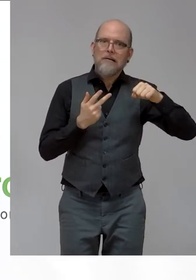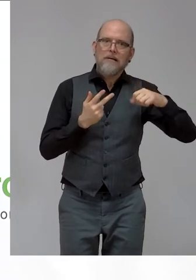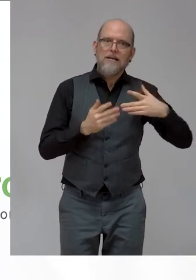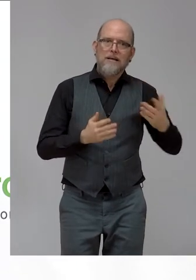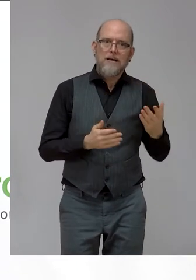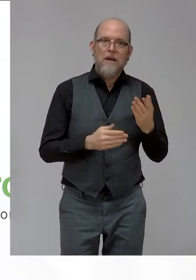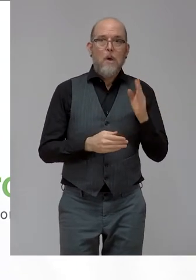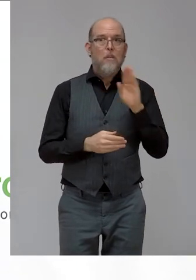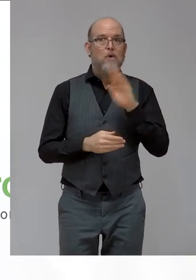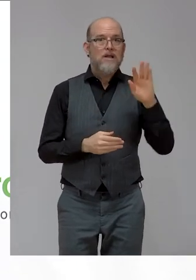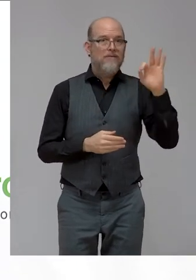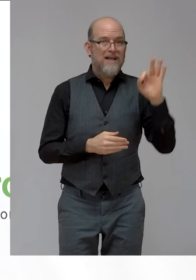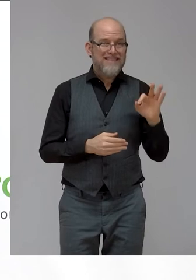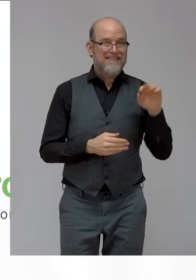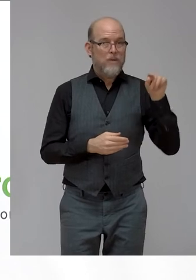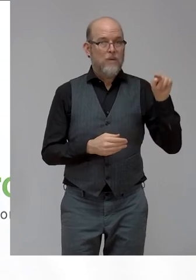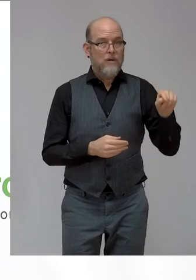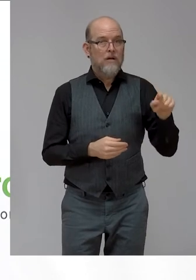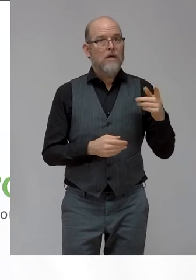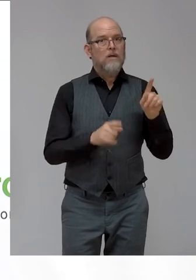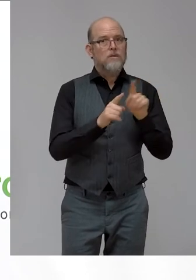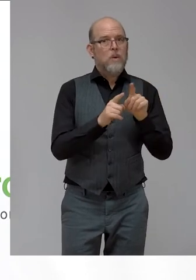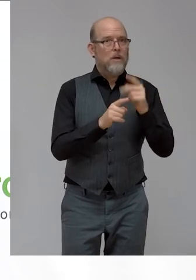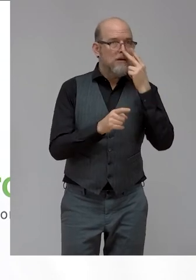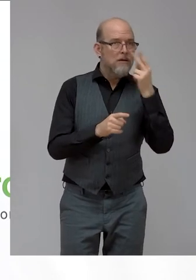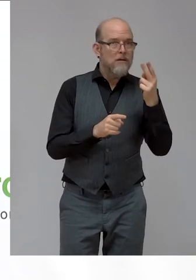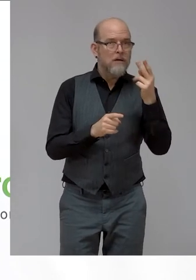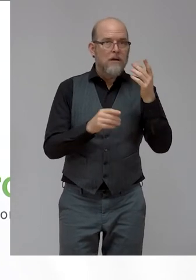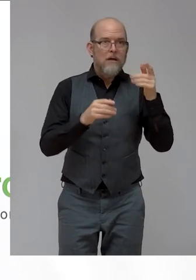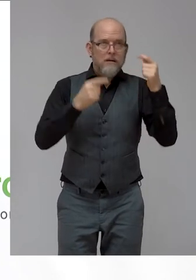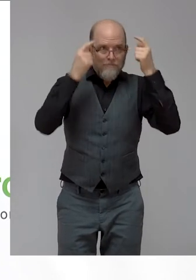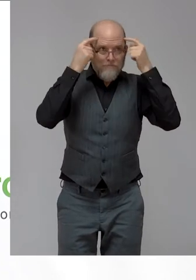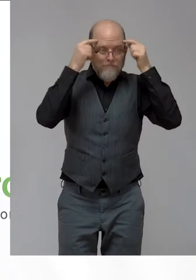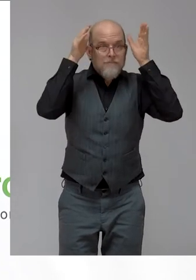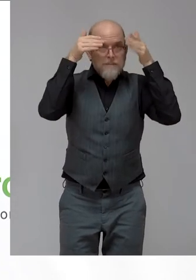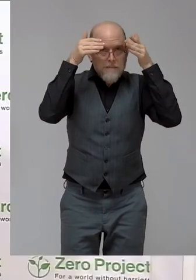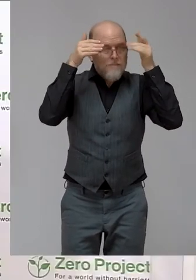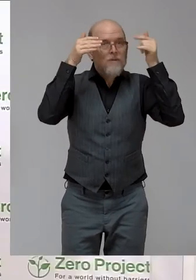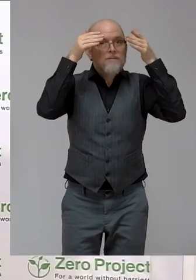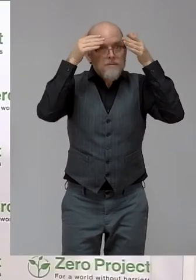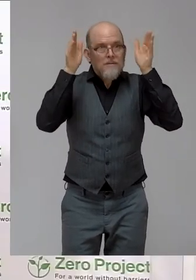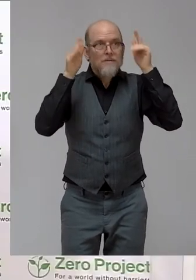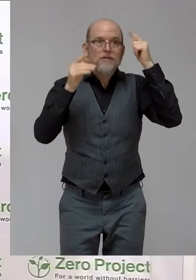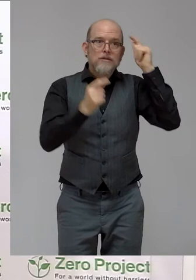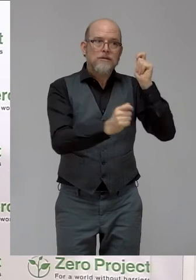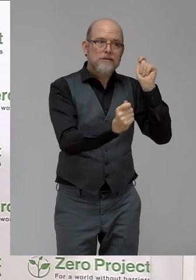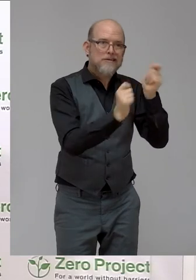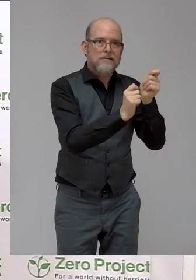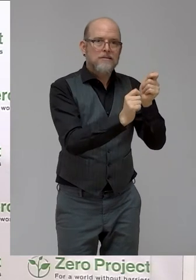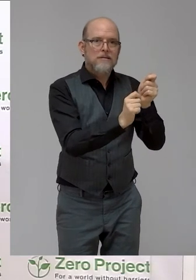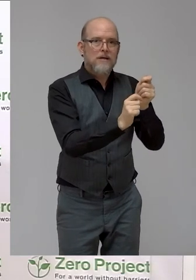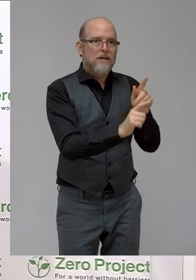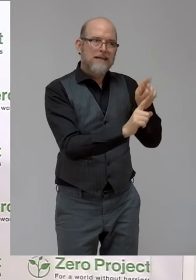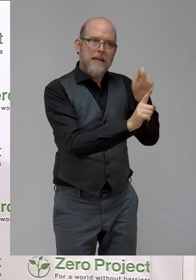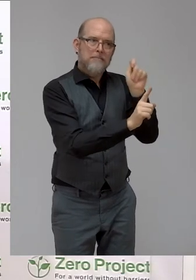-Saharan Africa, they're hidden. So you've got to take them out and work at many, many levels. Okay. Okay, Charlotte, you're back.